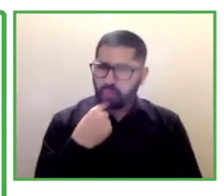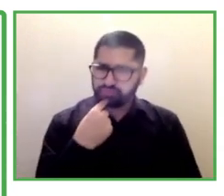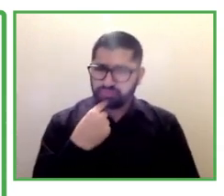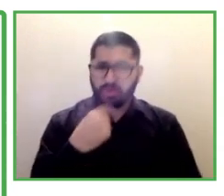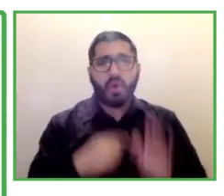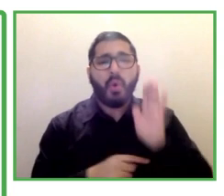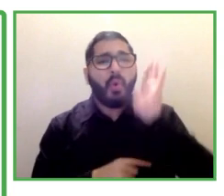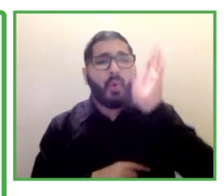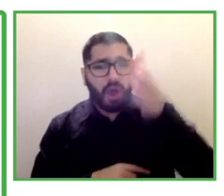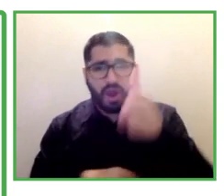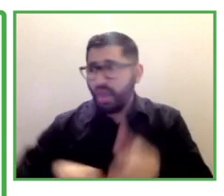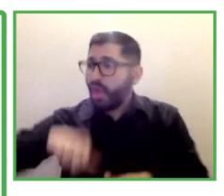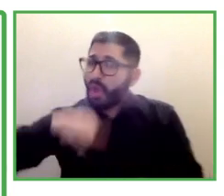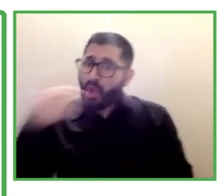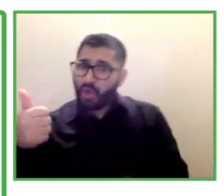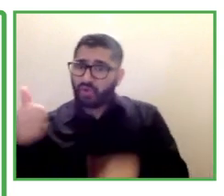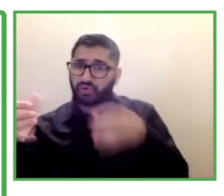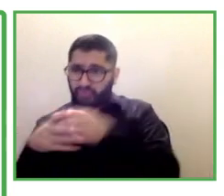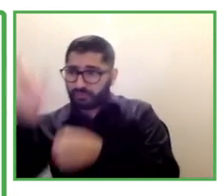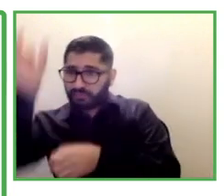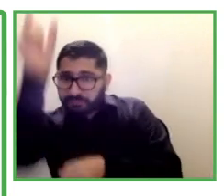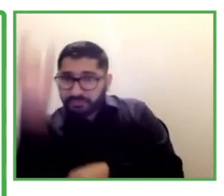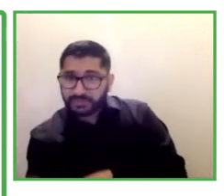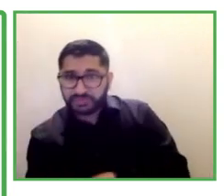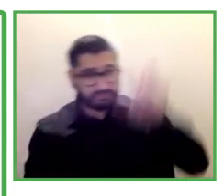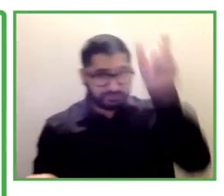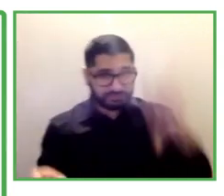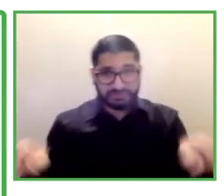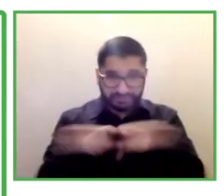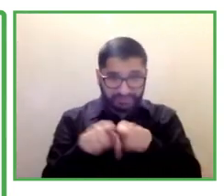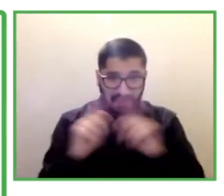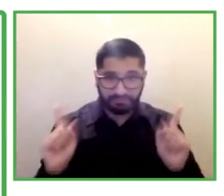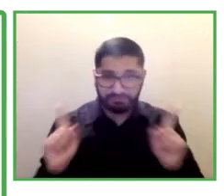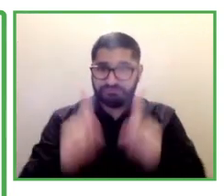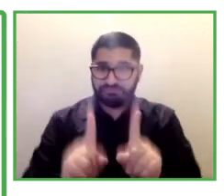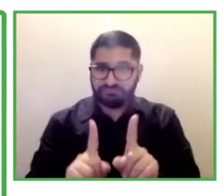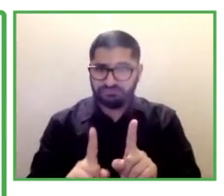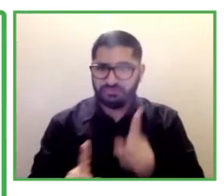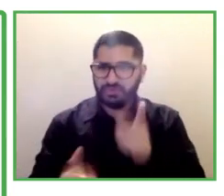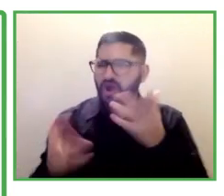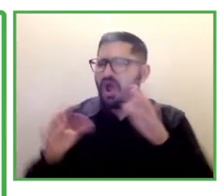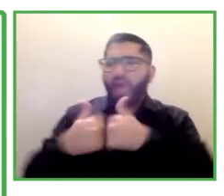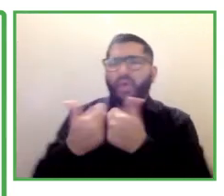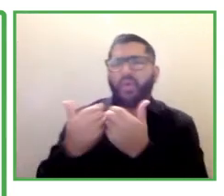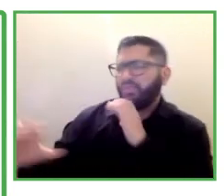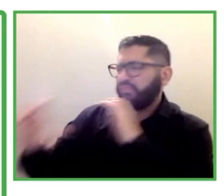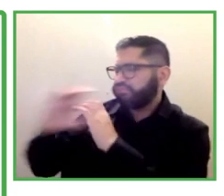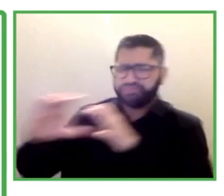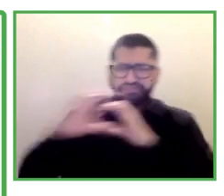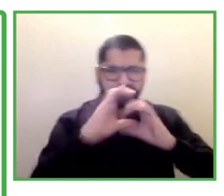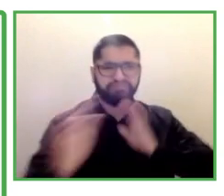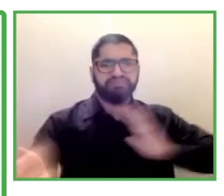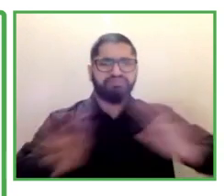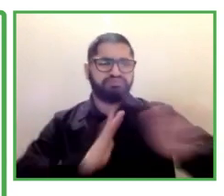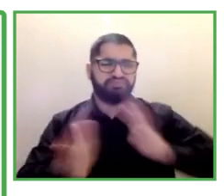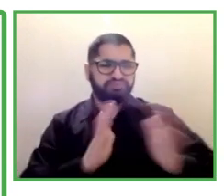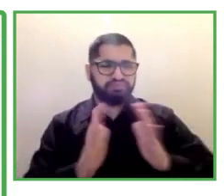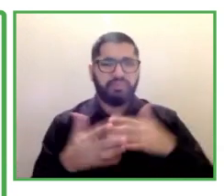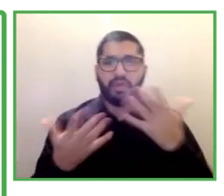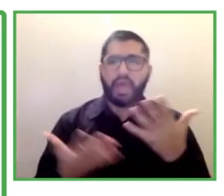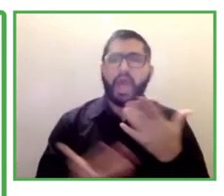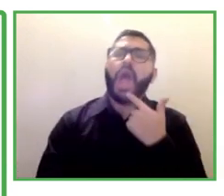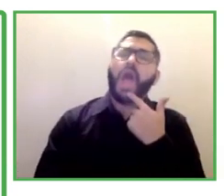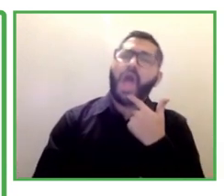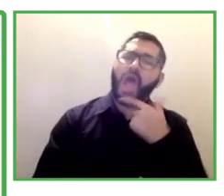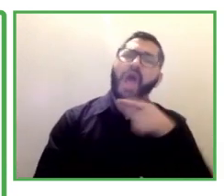disability, you understand all other disabilities. The stigmas are there among people with disabilities also. Everything I said goes